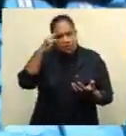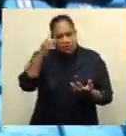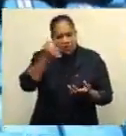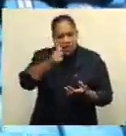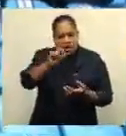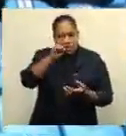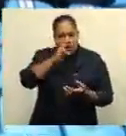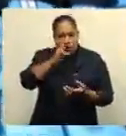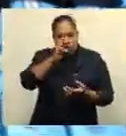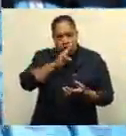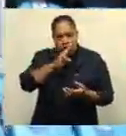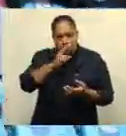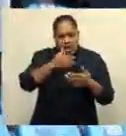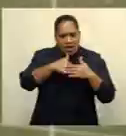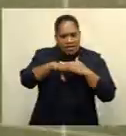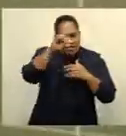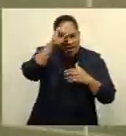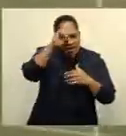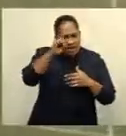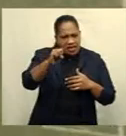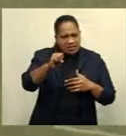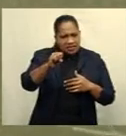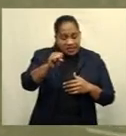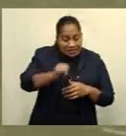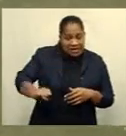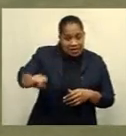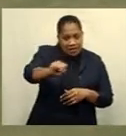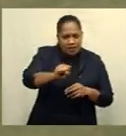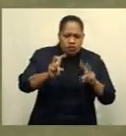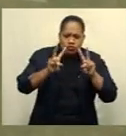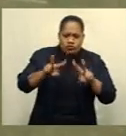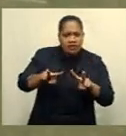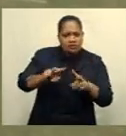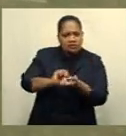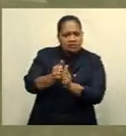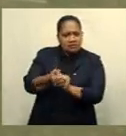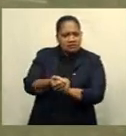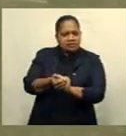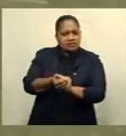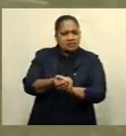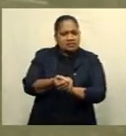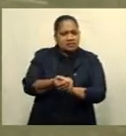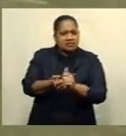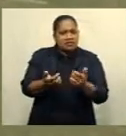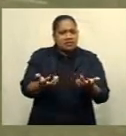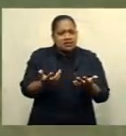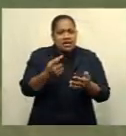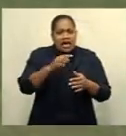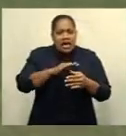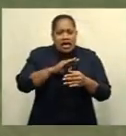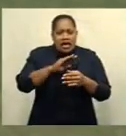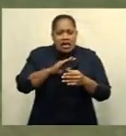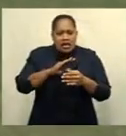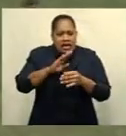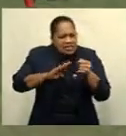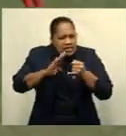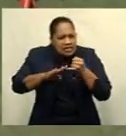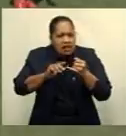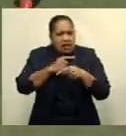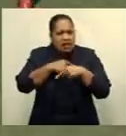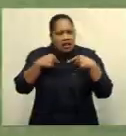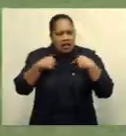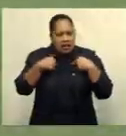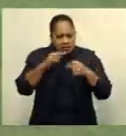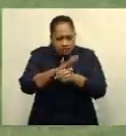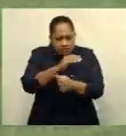people into stadiums to watch those sports until we ensure that it is safe for them to